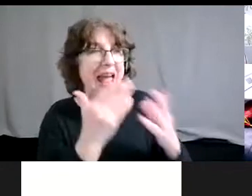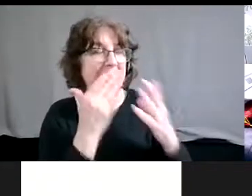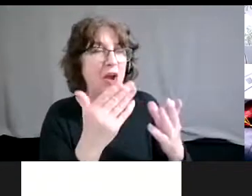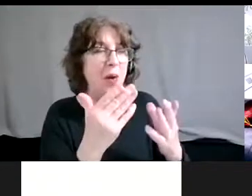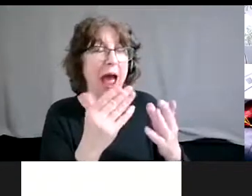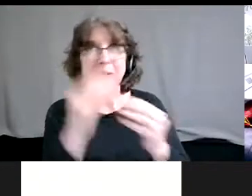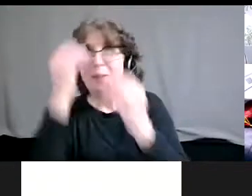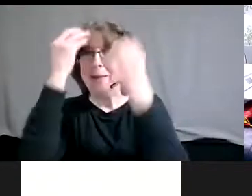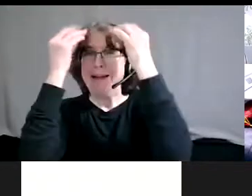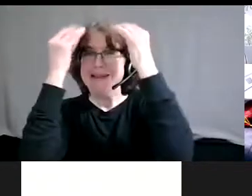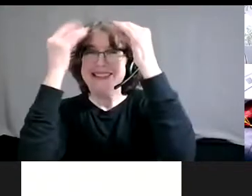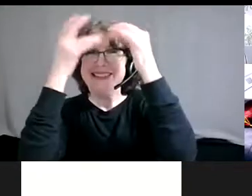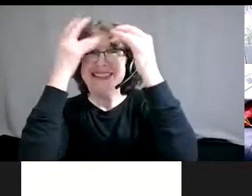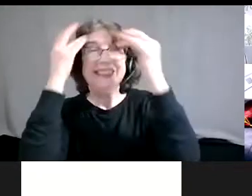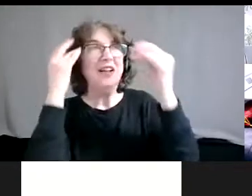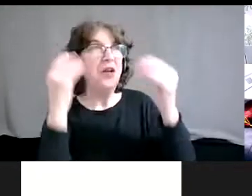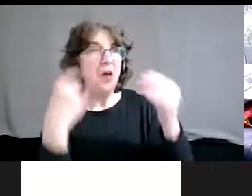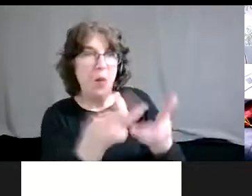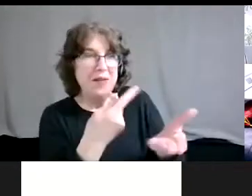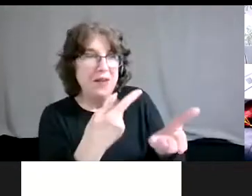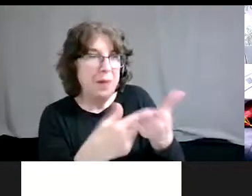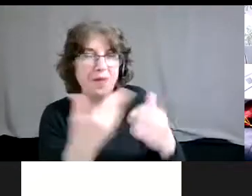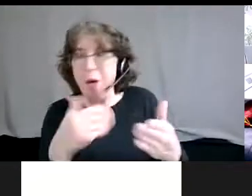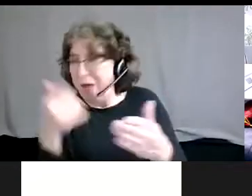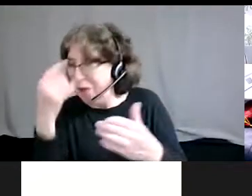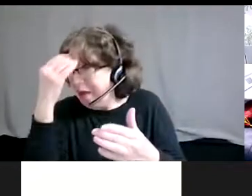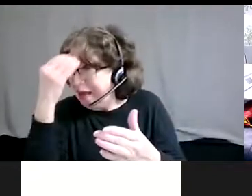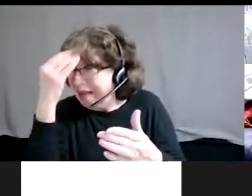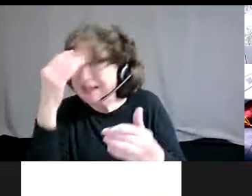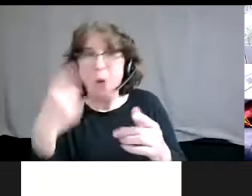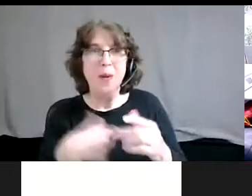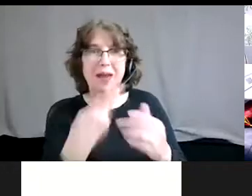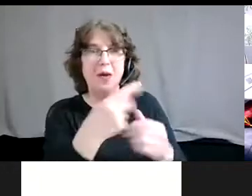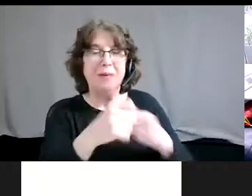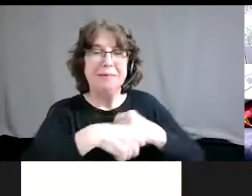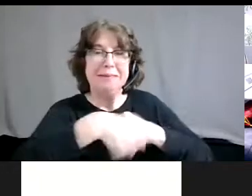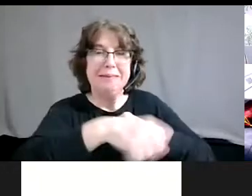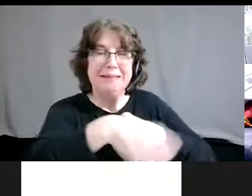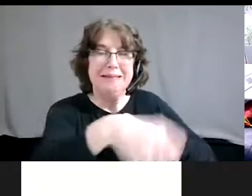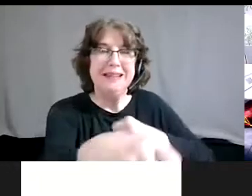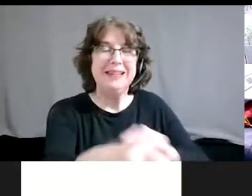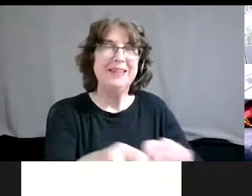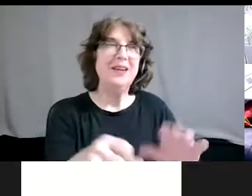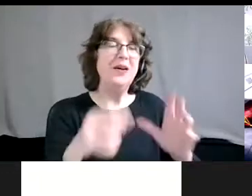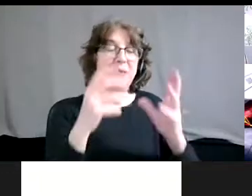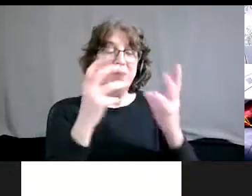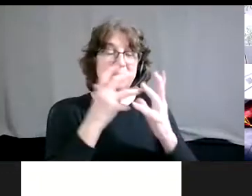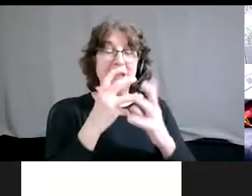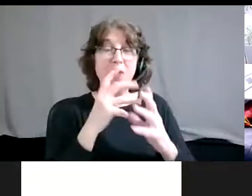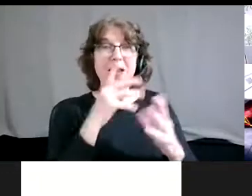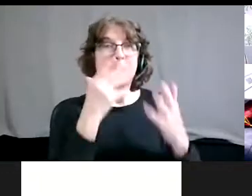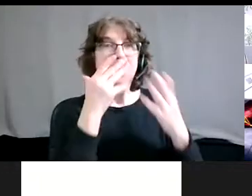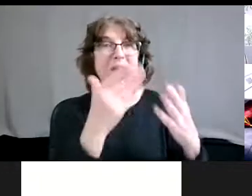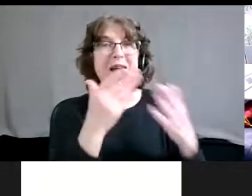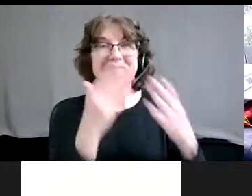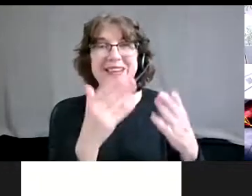could talk about here. I mean, this could go on and on. And I just, I really appreciate, uh, everything you've said and, um, just the time and